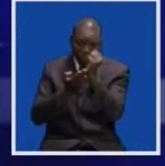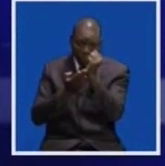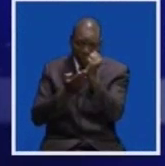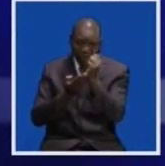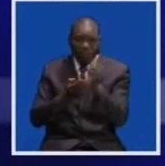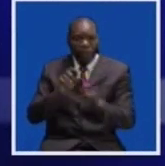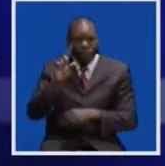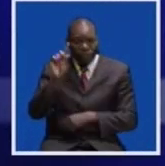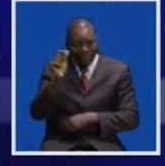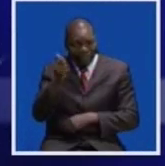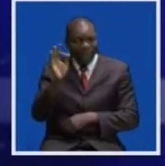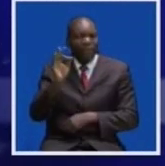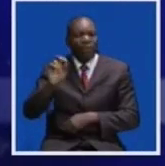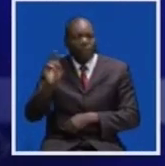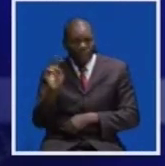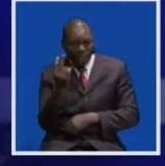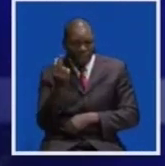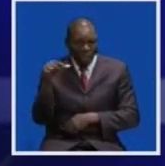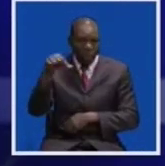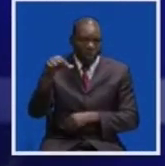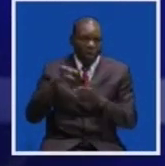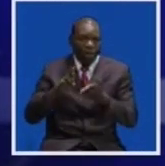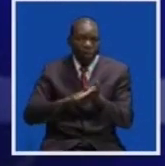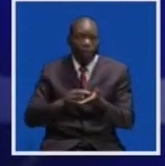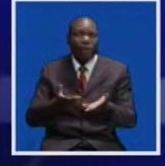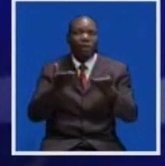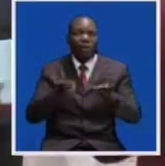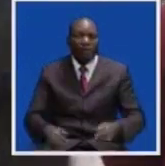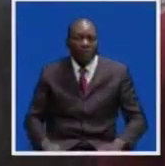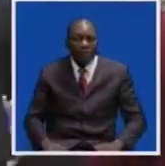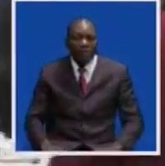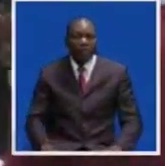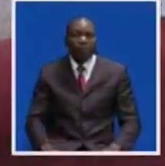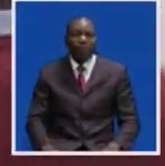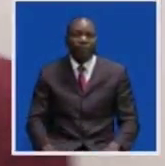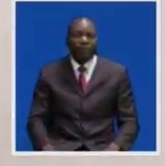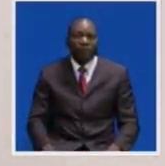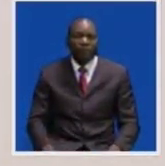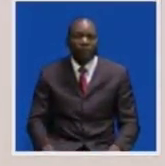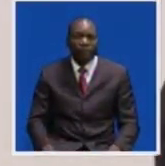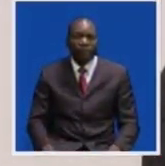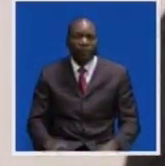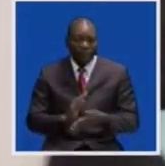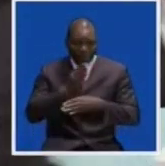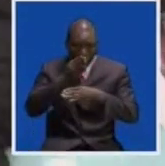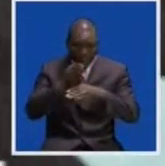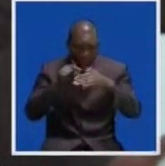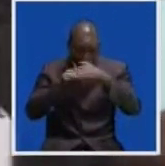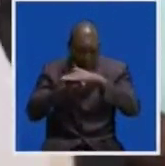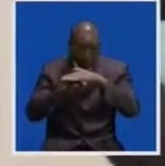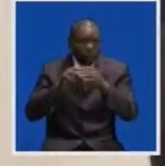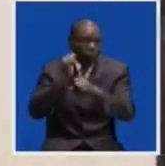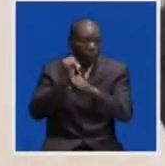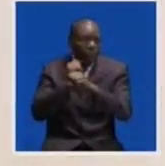quarter of 2019. Brian Mwale reports. Three days after stepping into his new job,